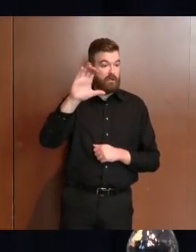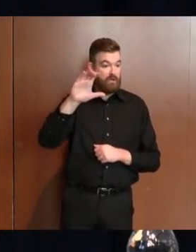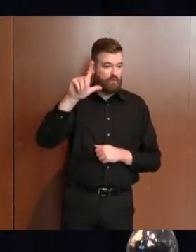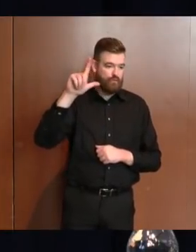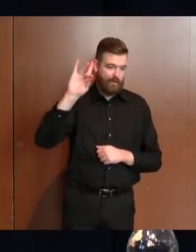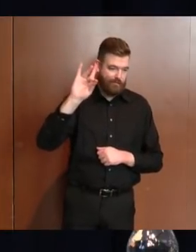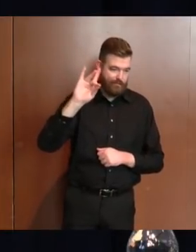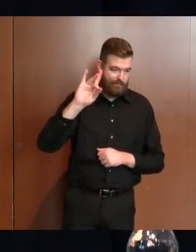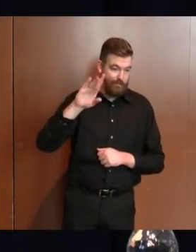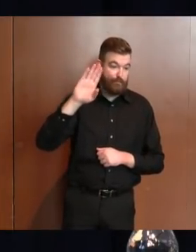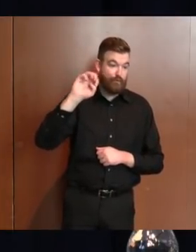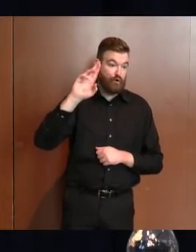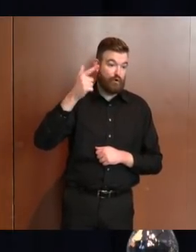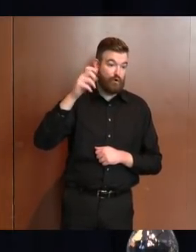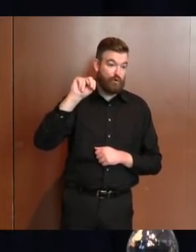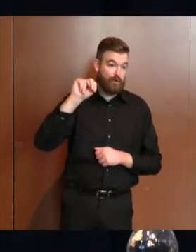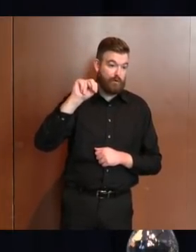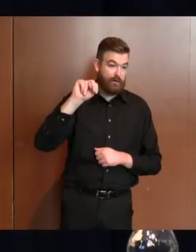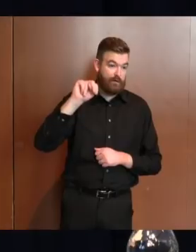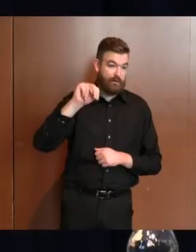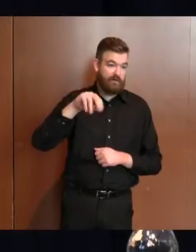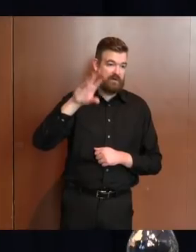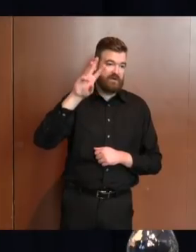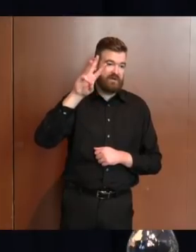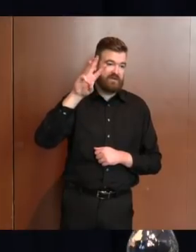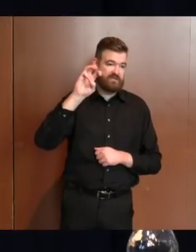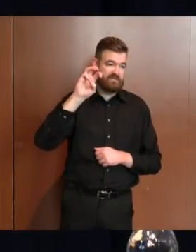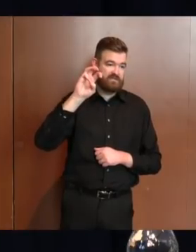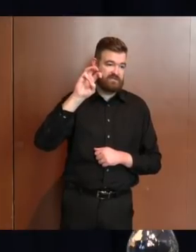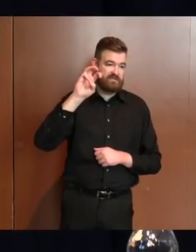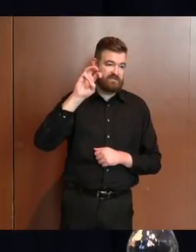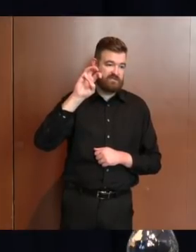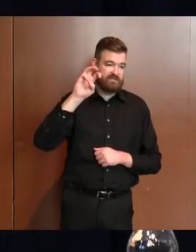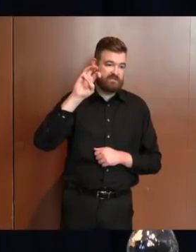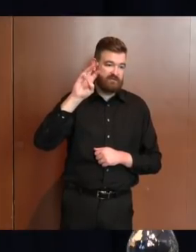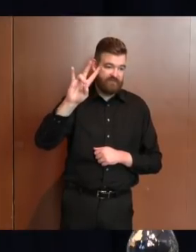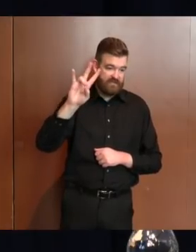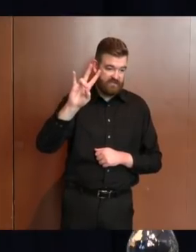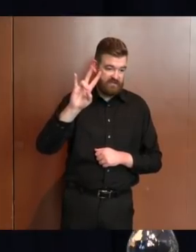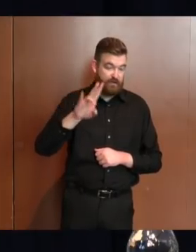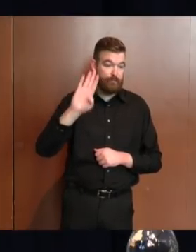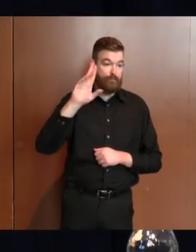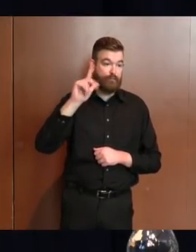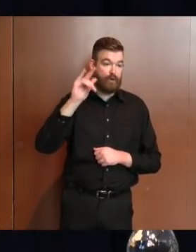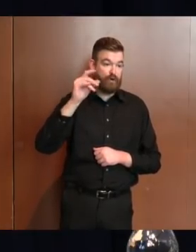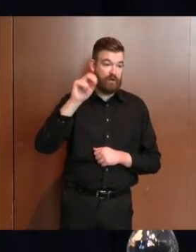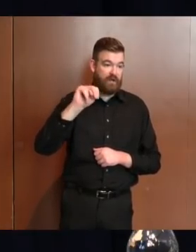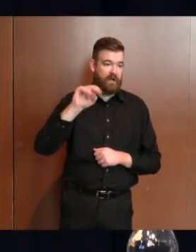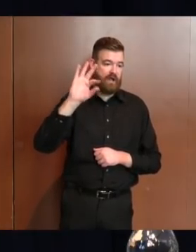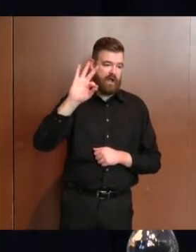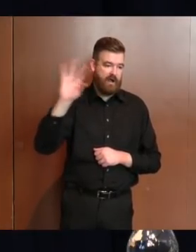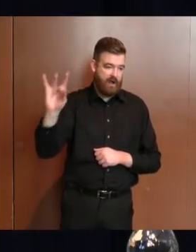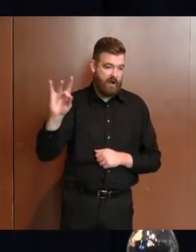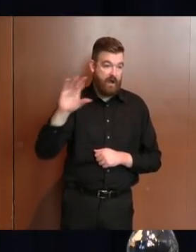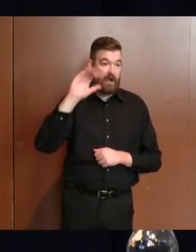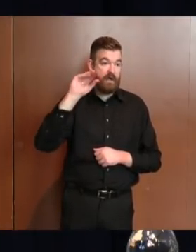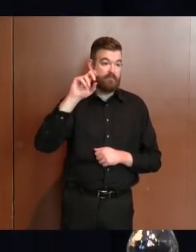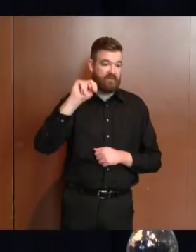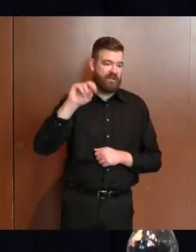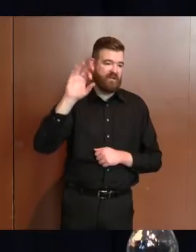Bergen, 607, Burlington, 98, Camden, 74,